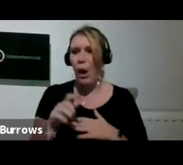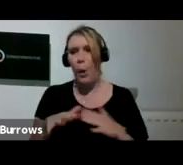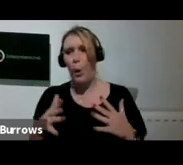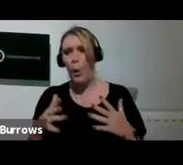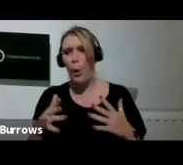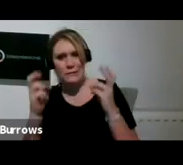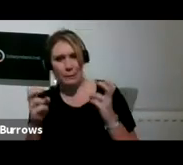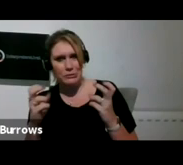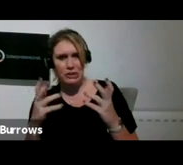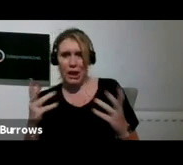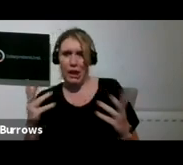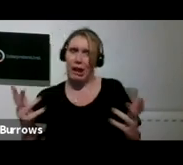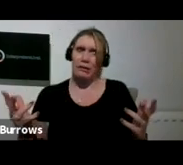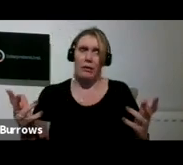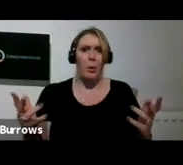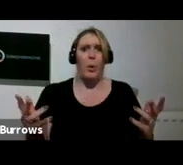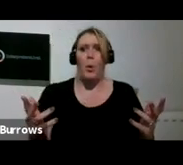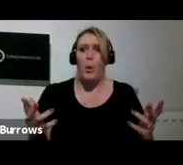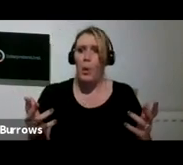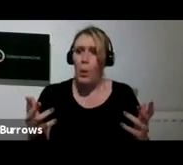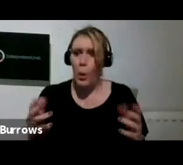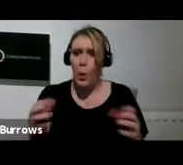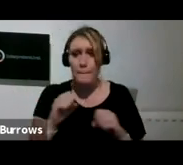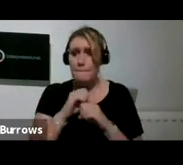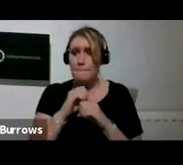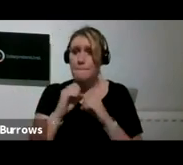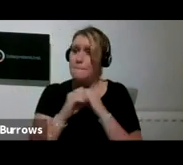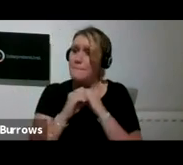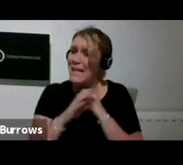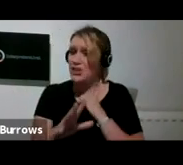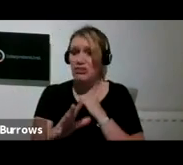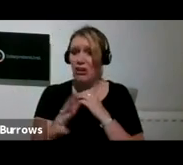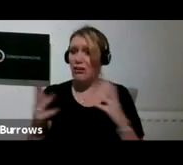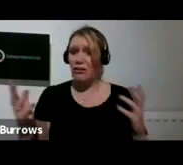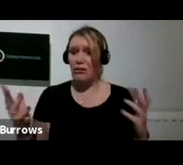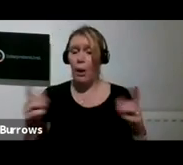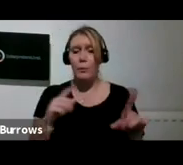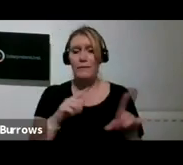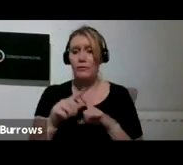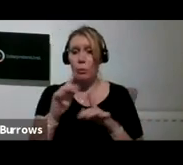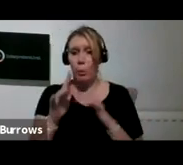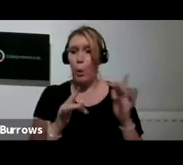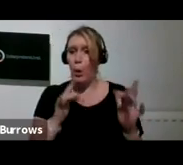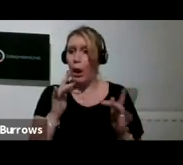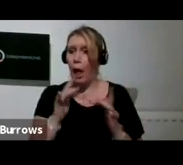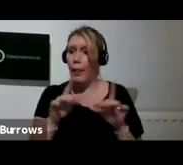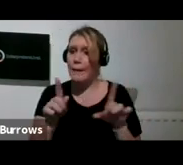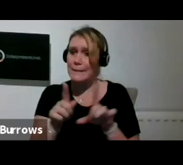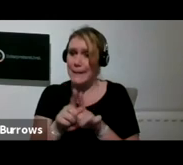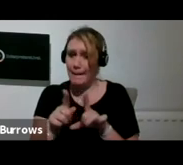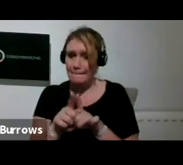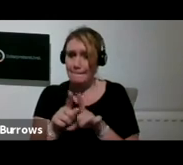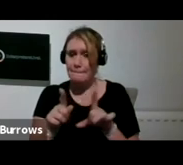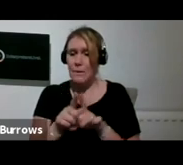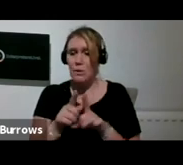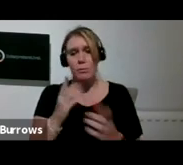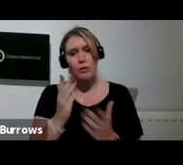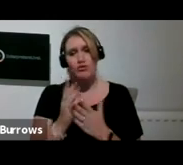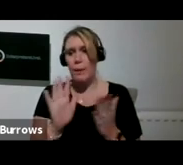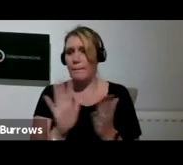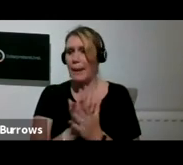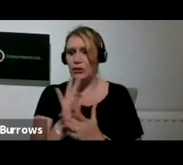by media and we have been able to do that online this year for the first time, which has been a real pleasure.